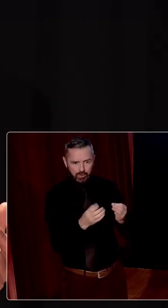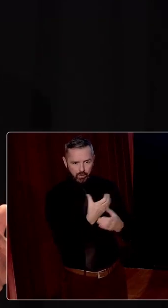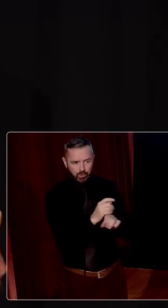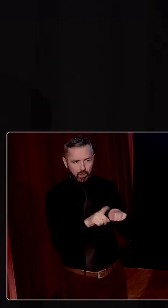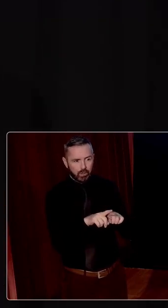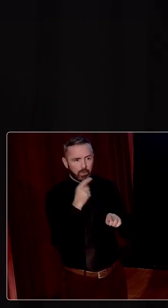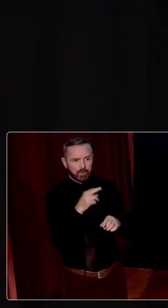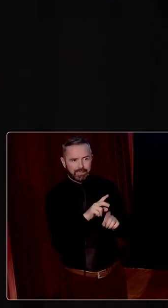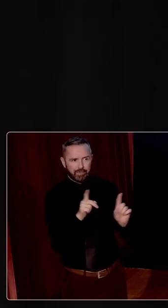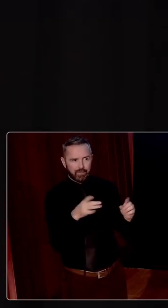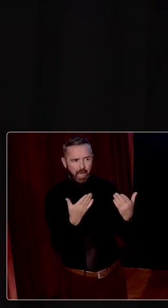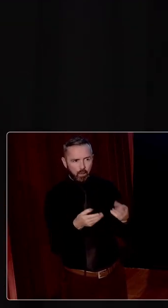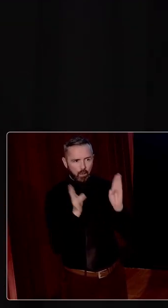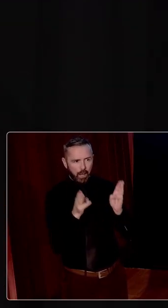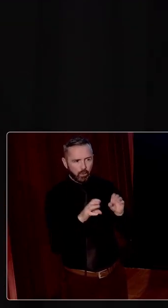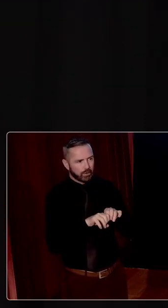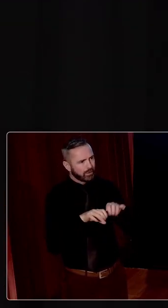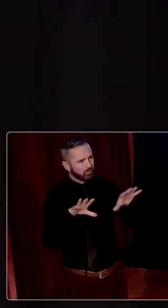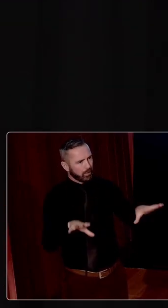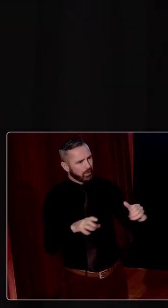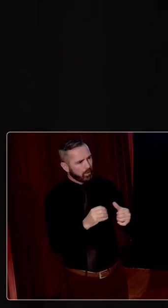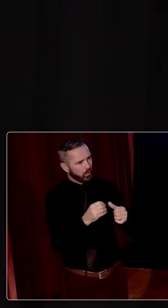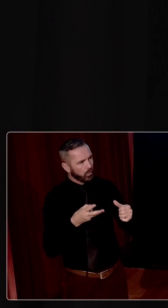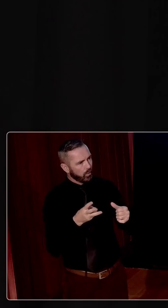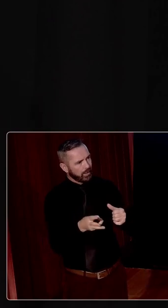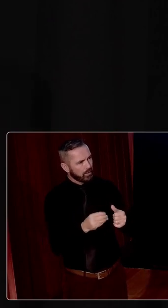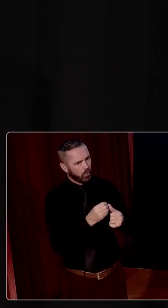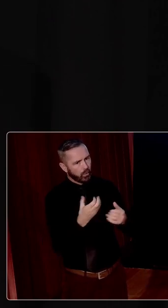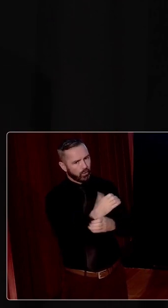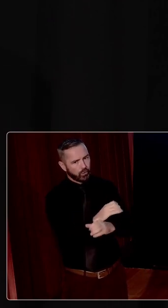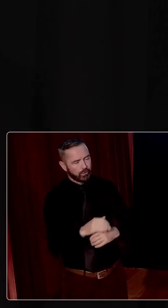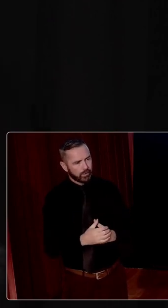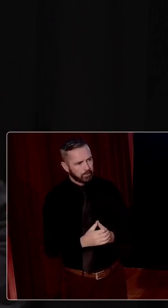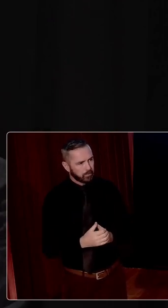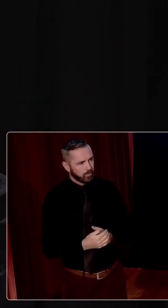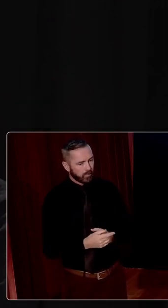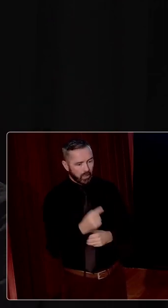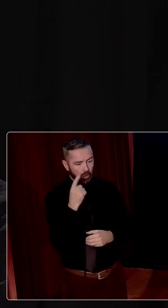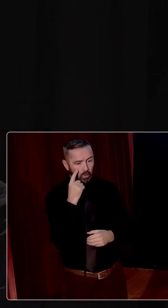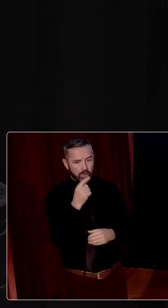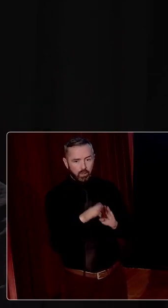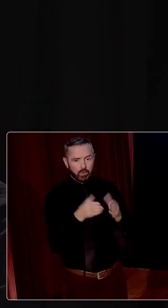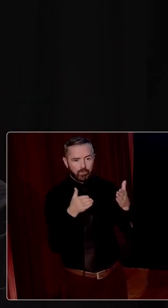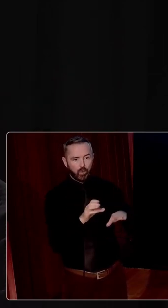how power is distributed in other entities. And, you we saw a focus during the conference on local government and, you the